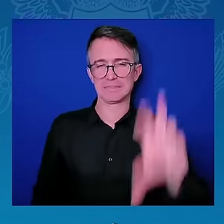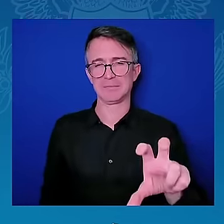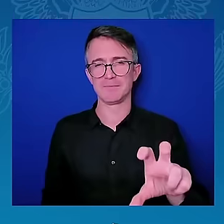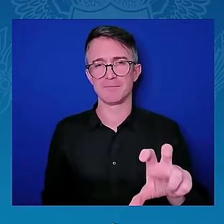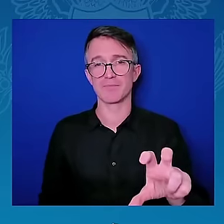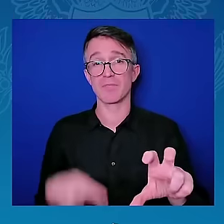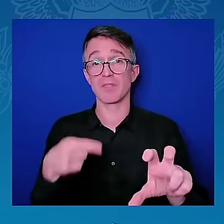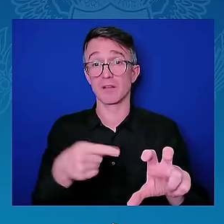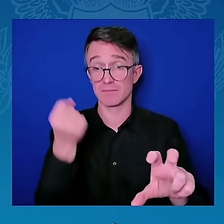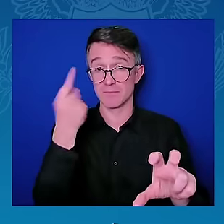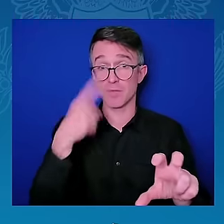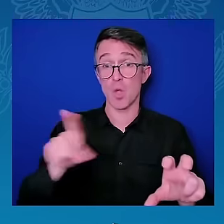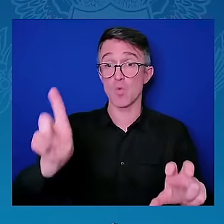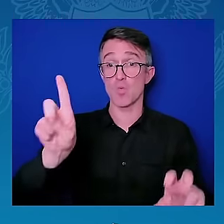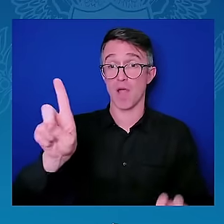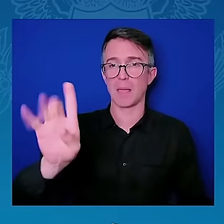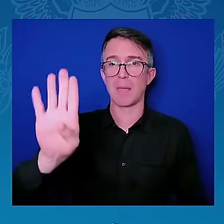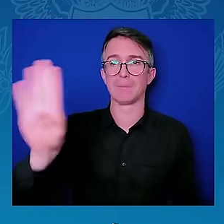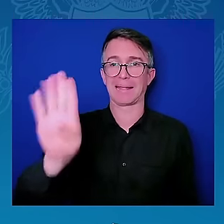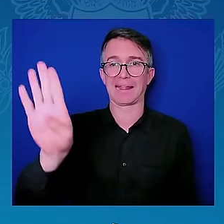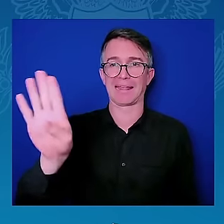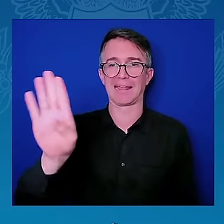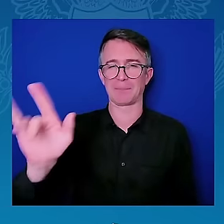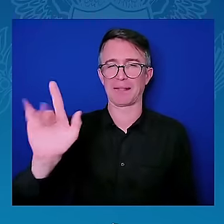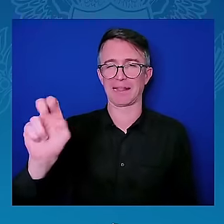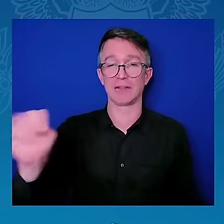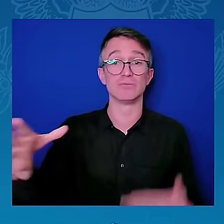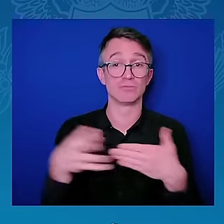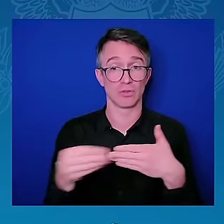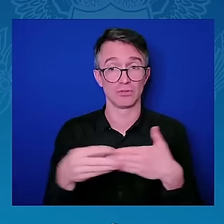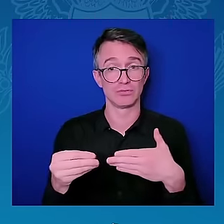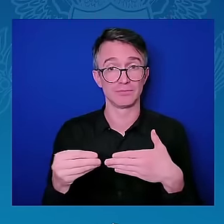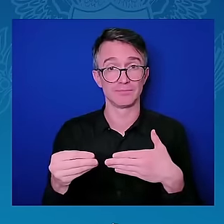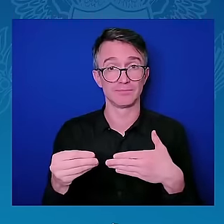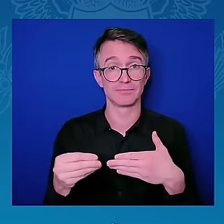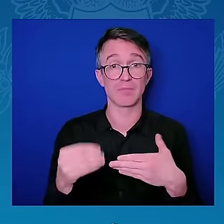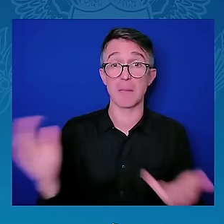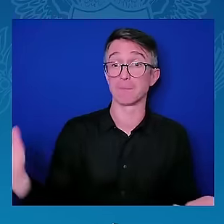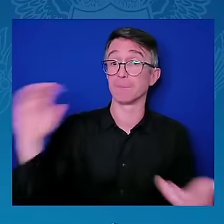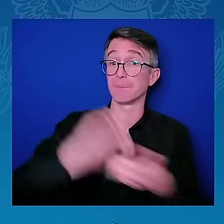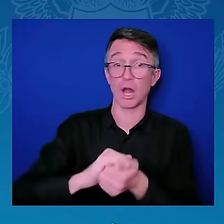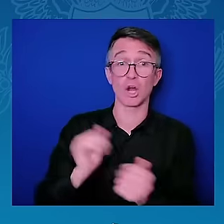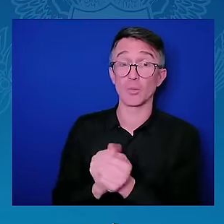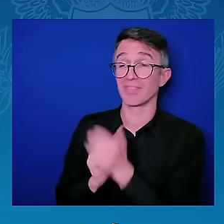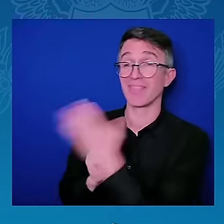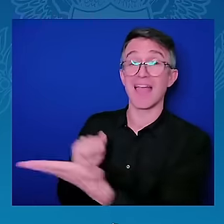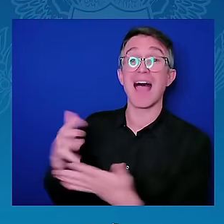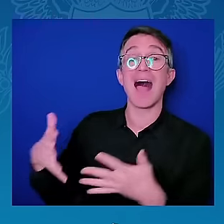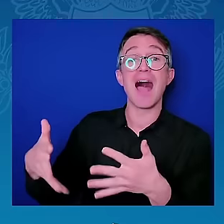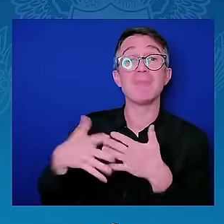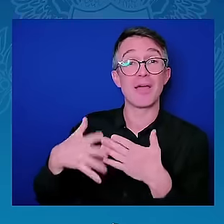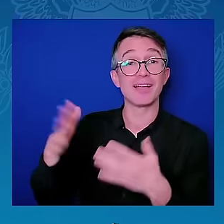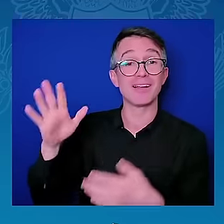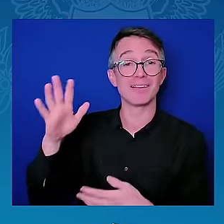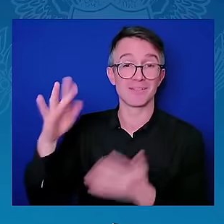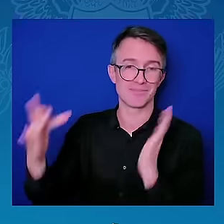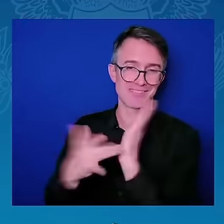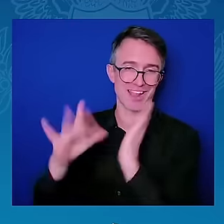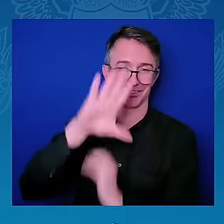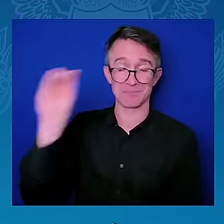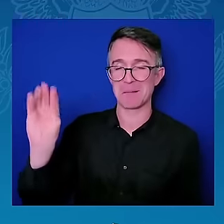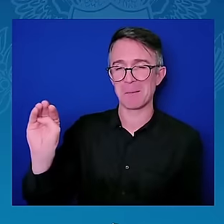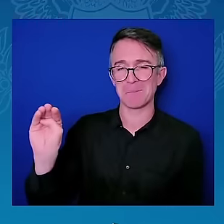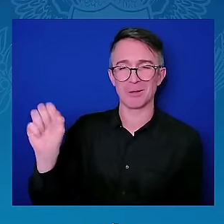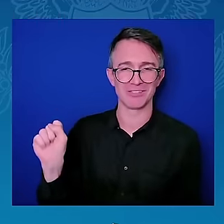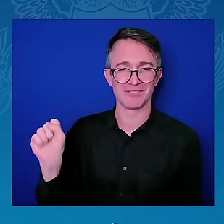capabilities from G42, capital resources from G42, and renewable energy from